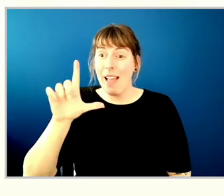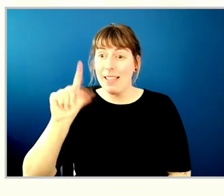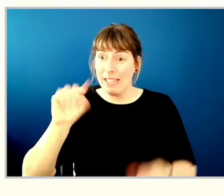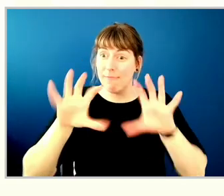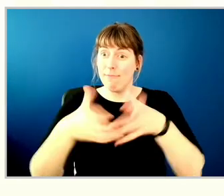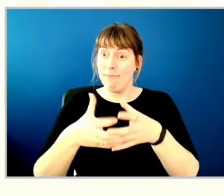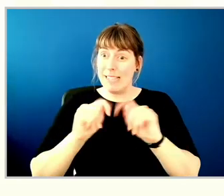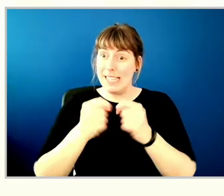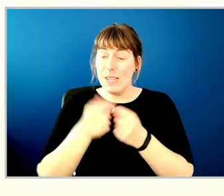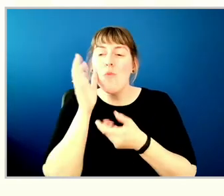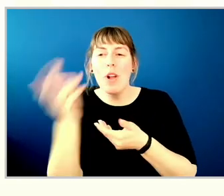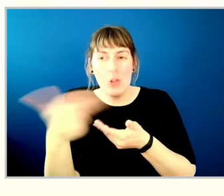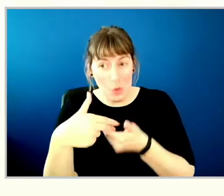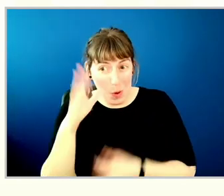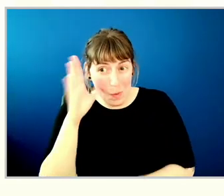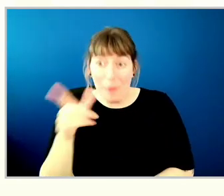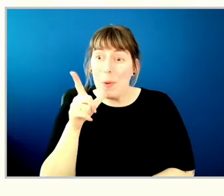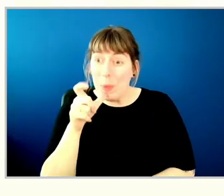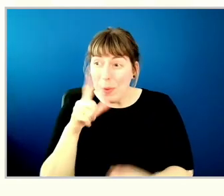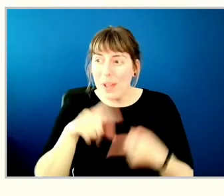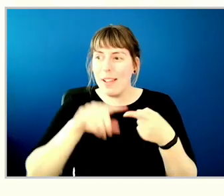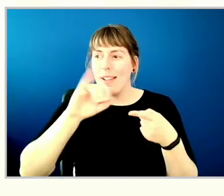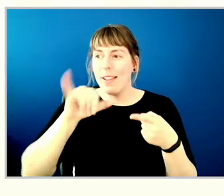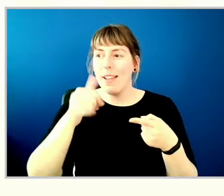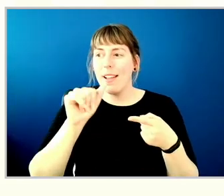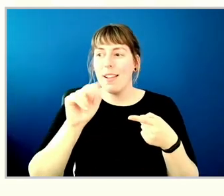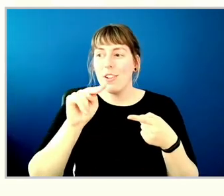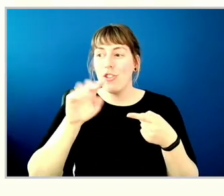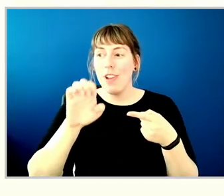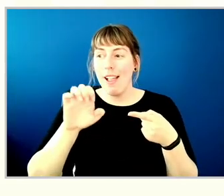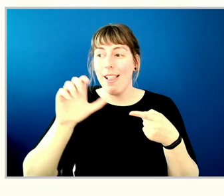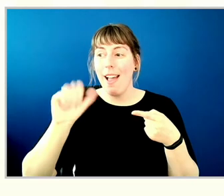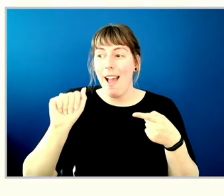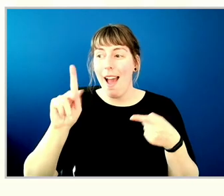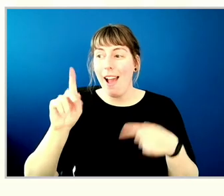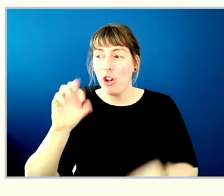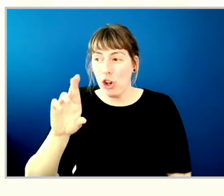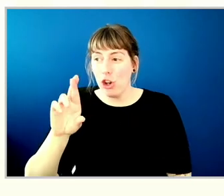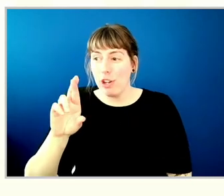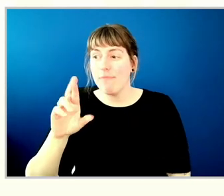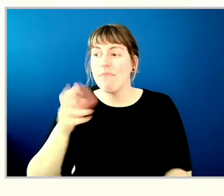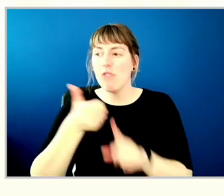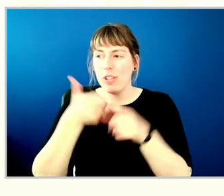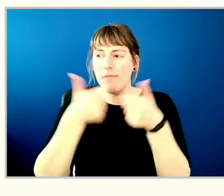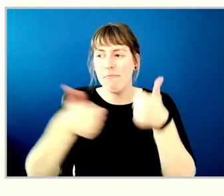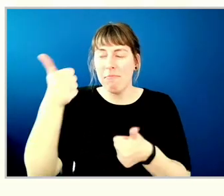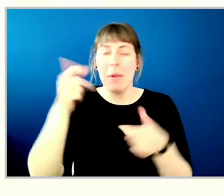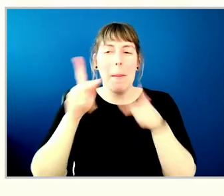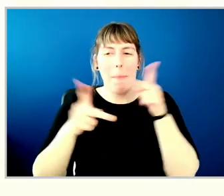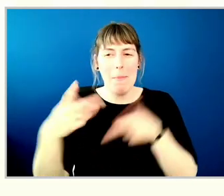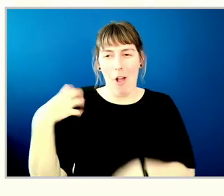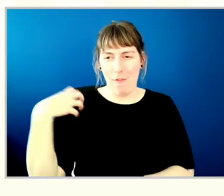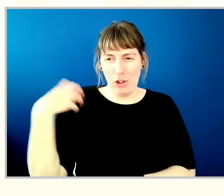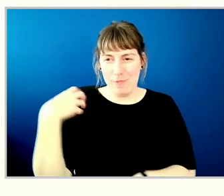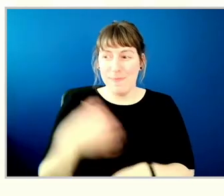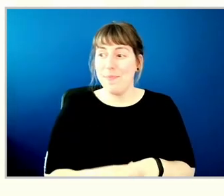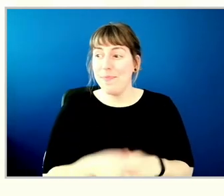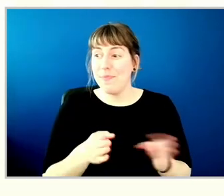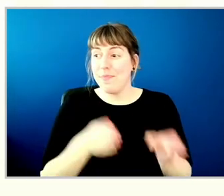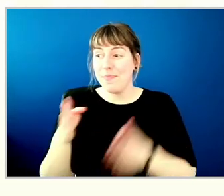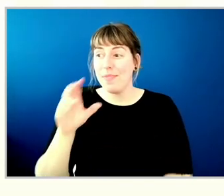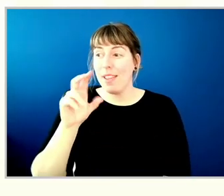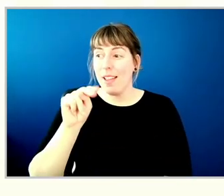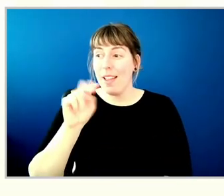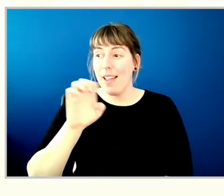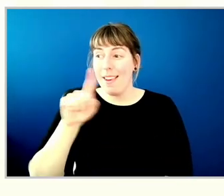and they are as follows. Janelle Acker, chief equity and people officer. Nez Aquino,